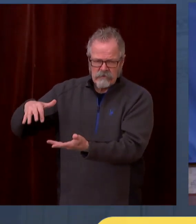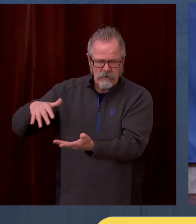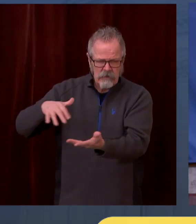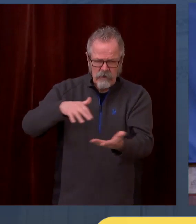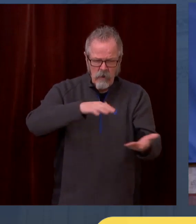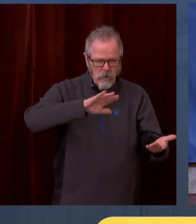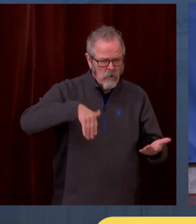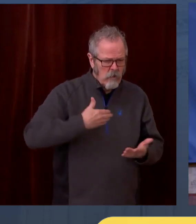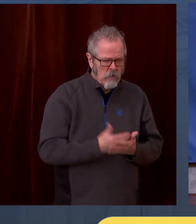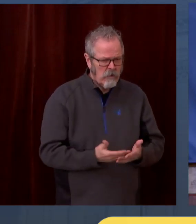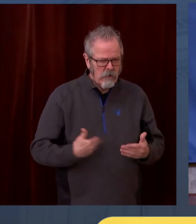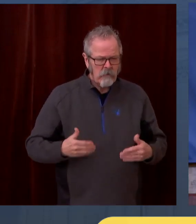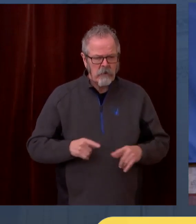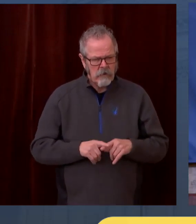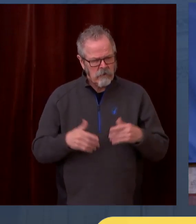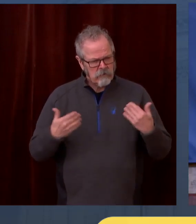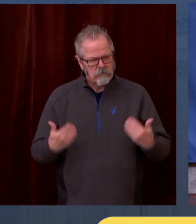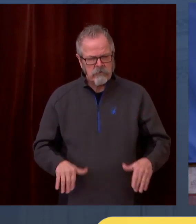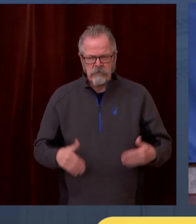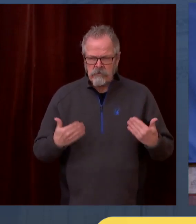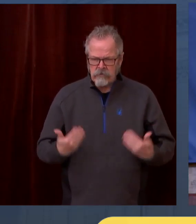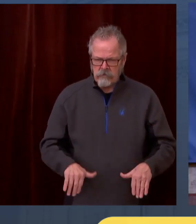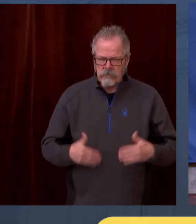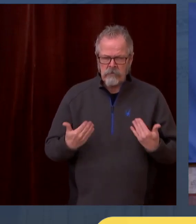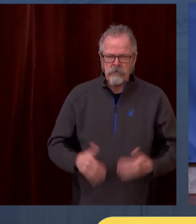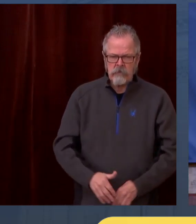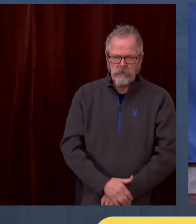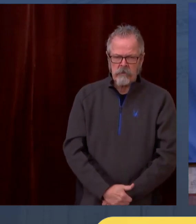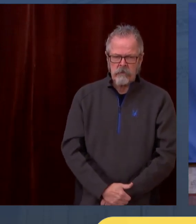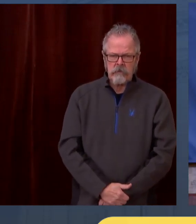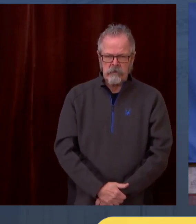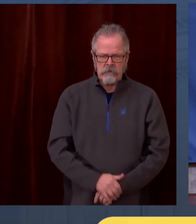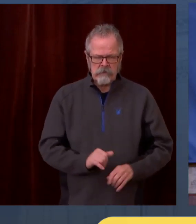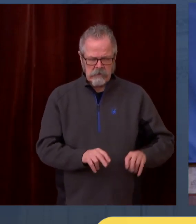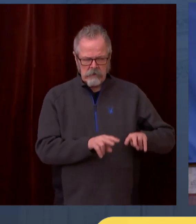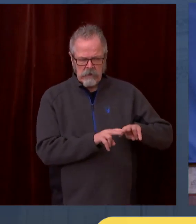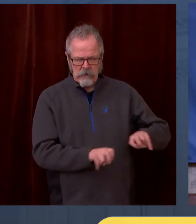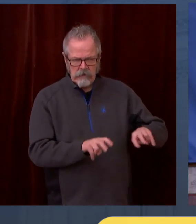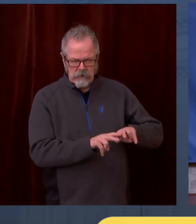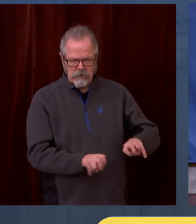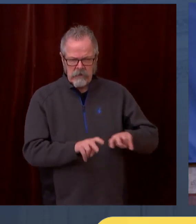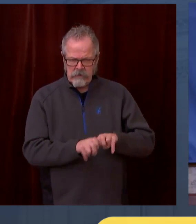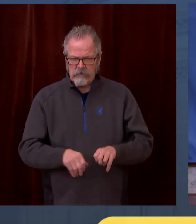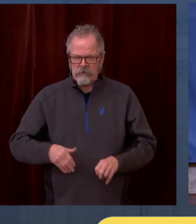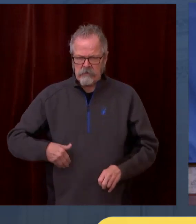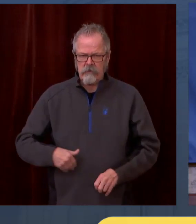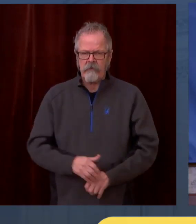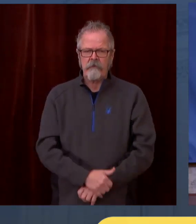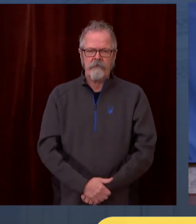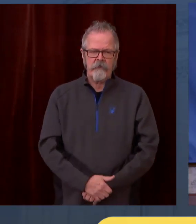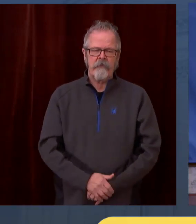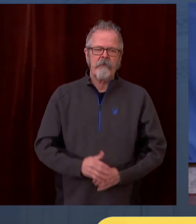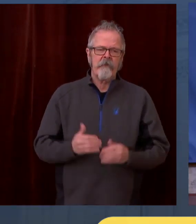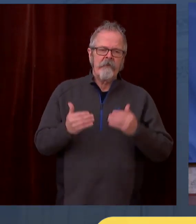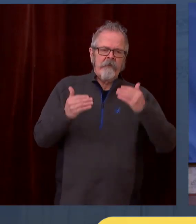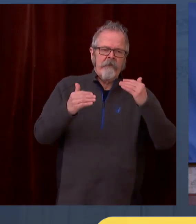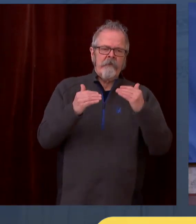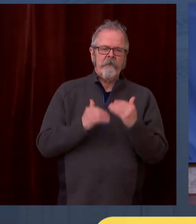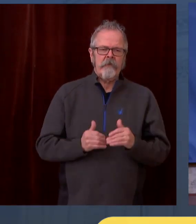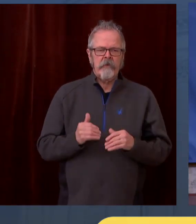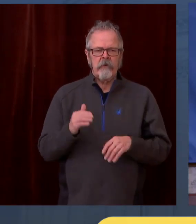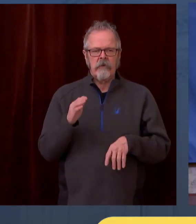All right. Up next, we'll go to Casey Decker with CREM News. Go ahead, Casey. In recent weeks,